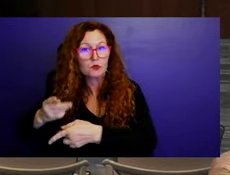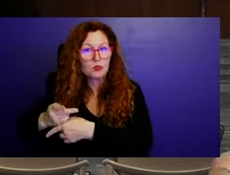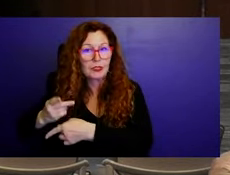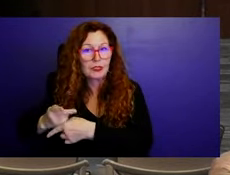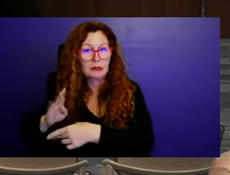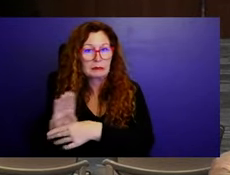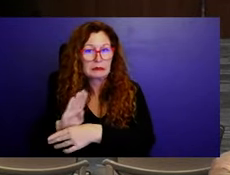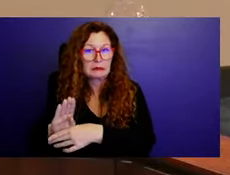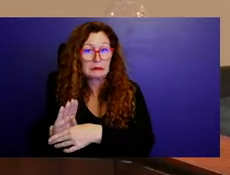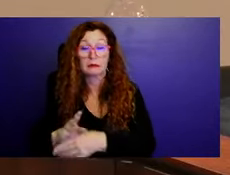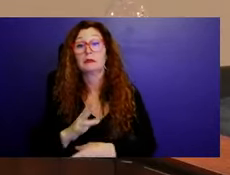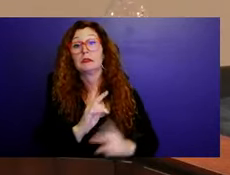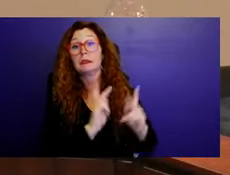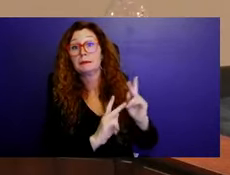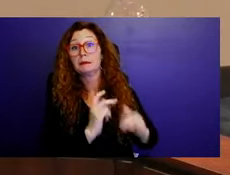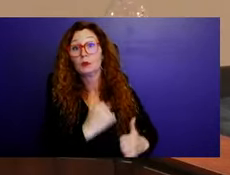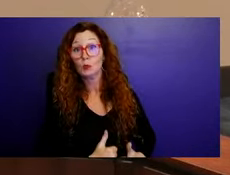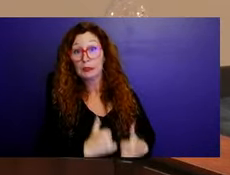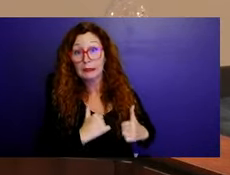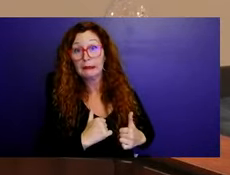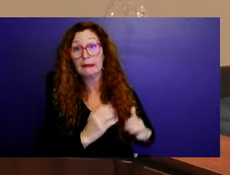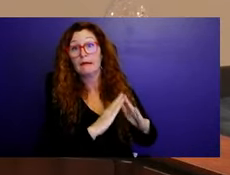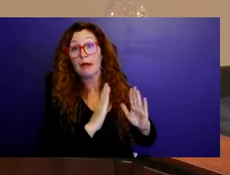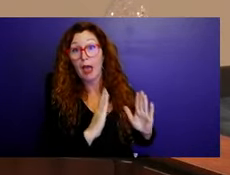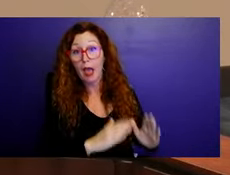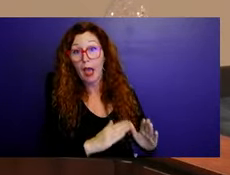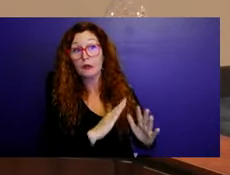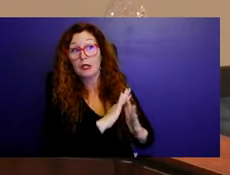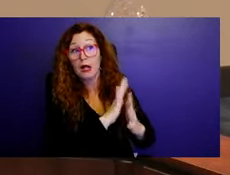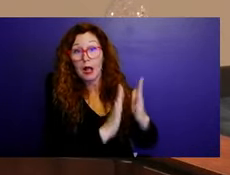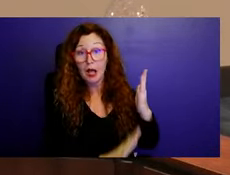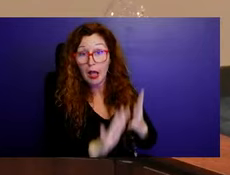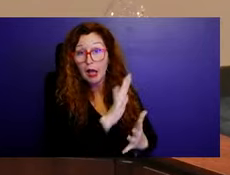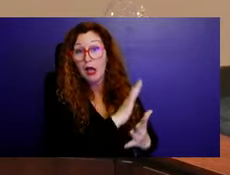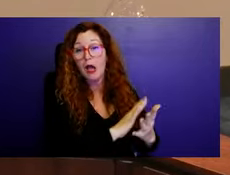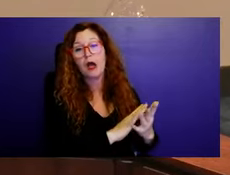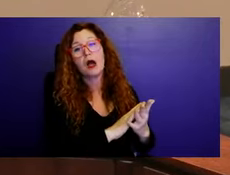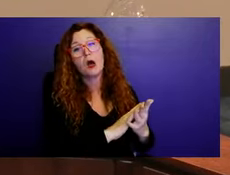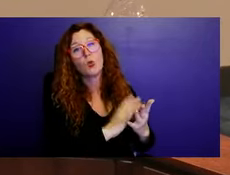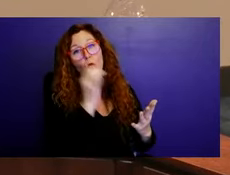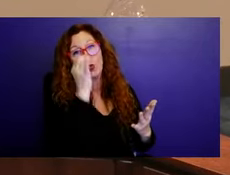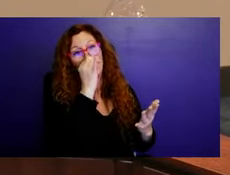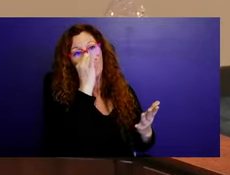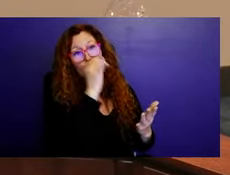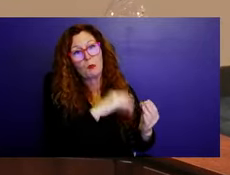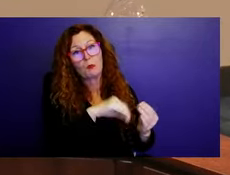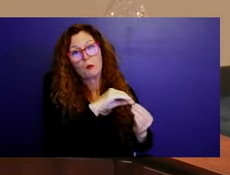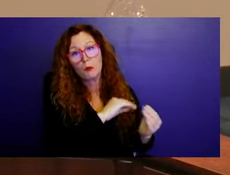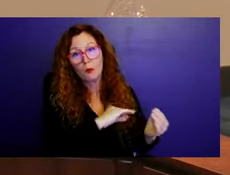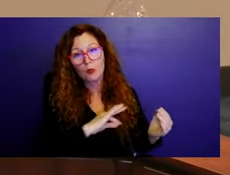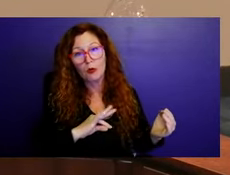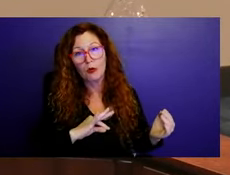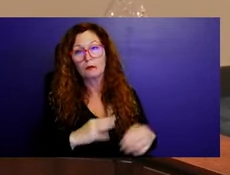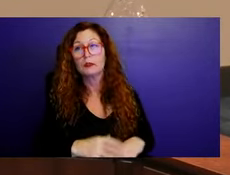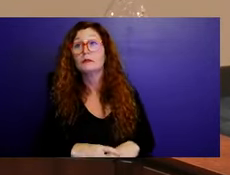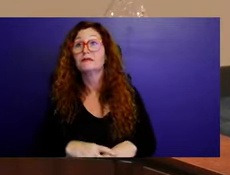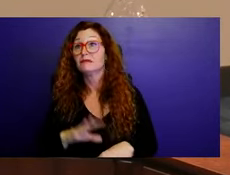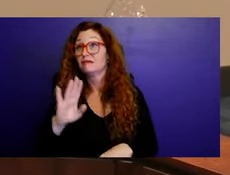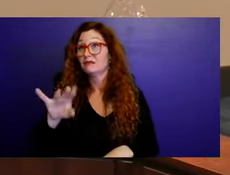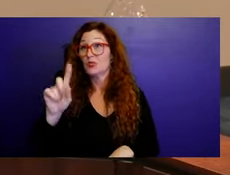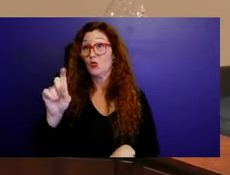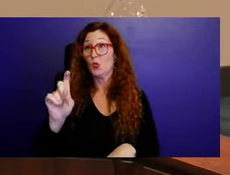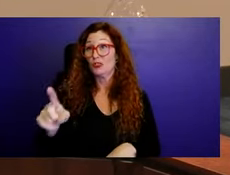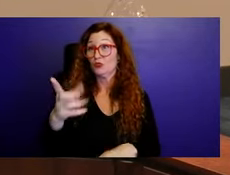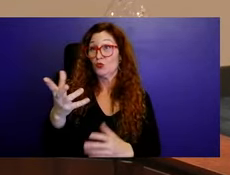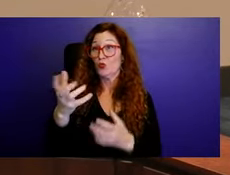does to. So that was not part of this specific analysis in the feasibility analysis. The planning staff would be